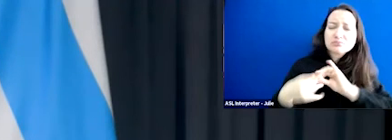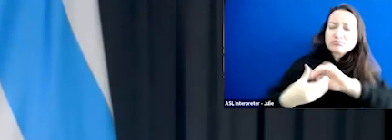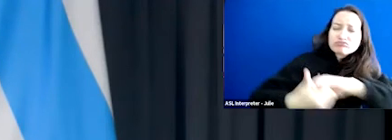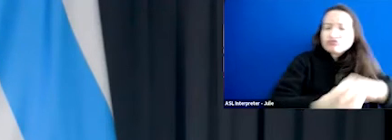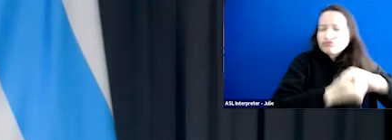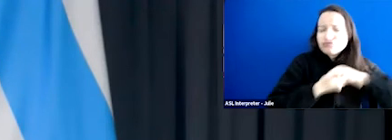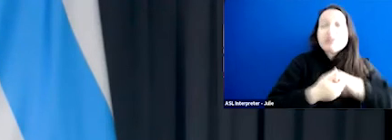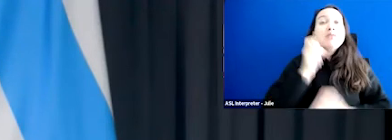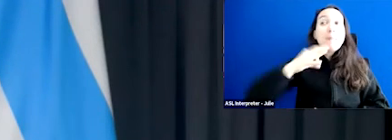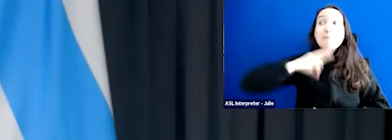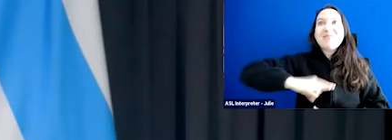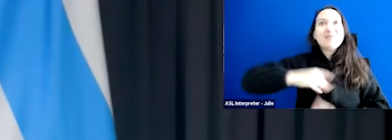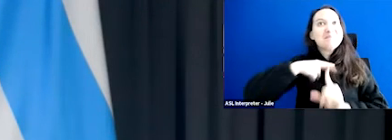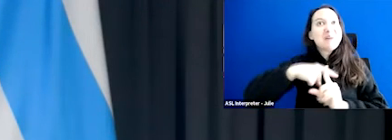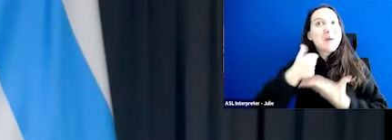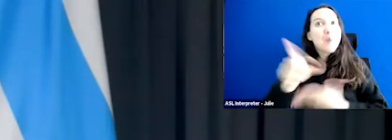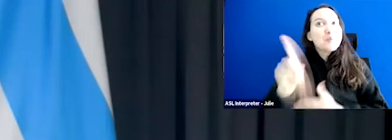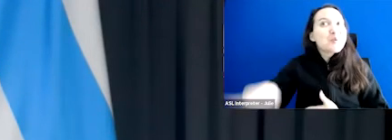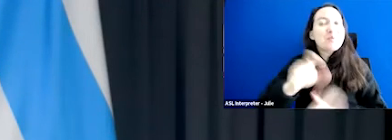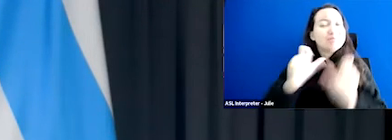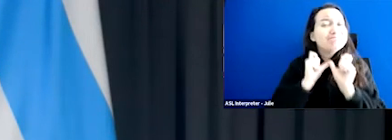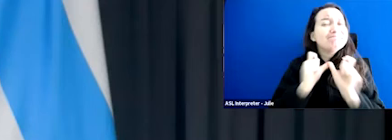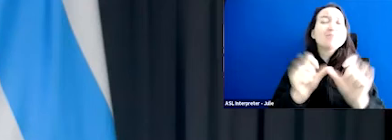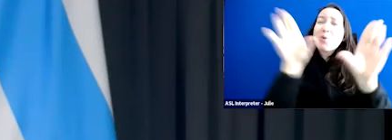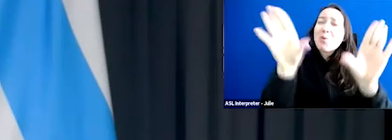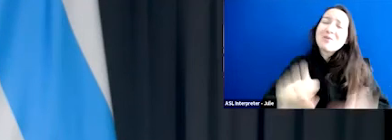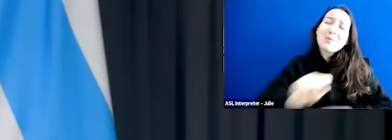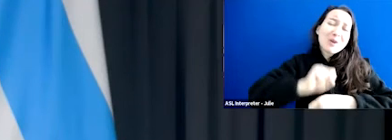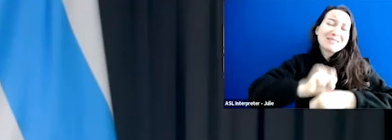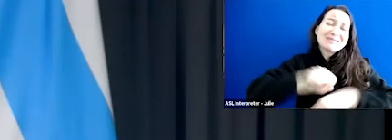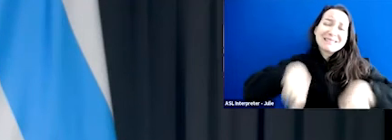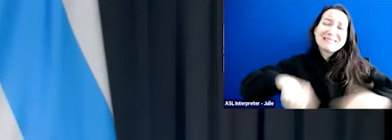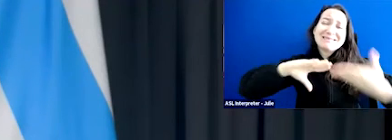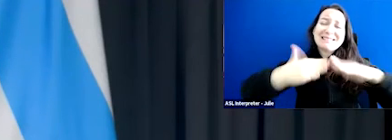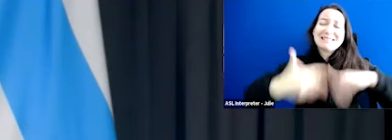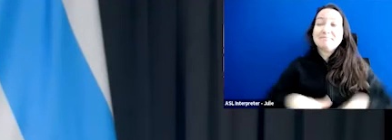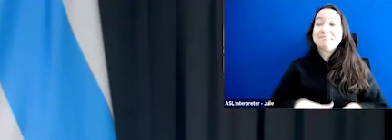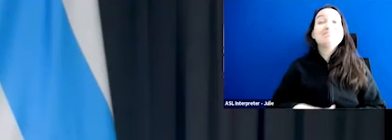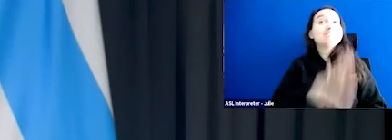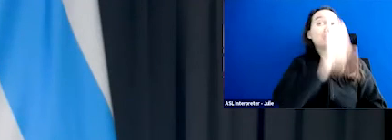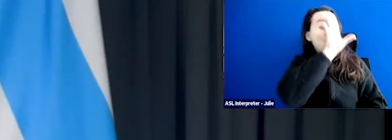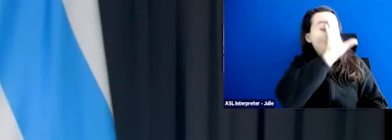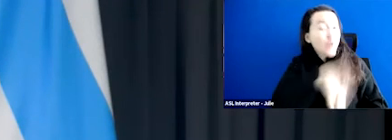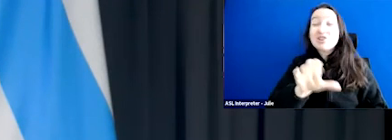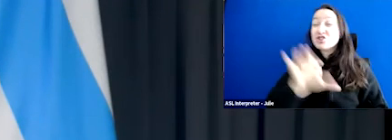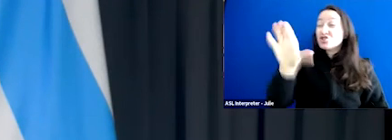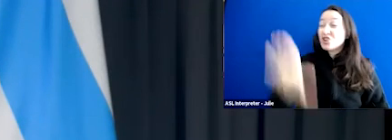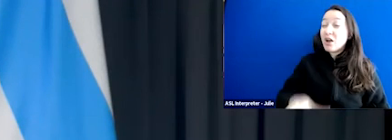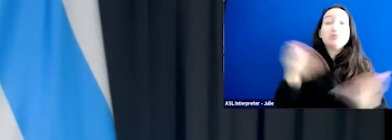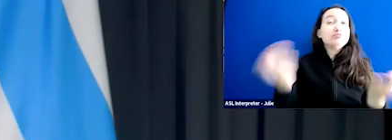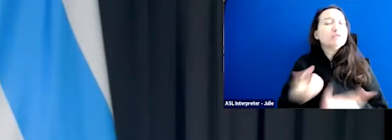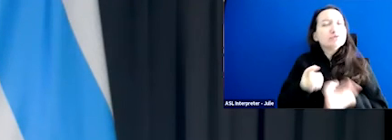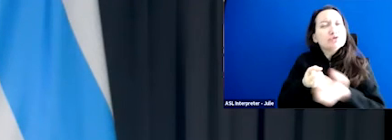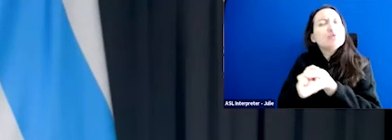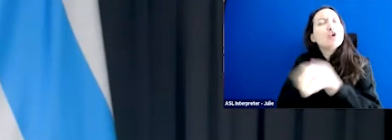nonprofits and helps you all continue the great work that you do for our city. Please know that Chicago is here to